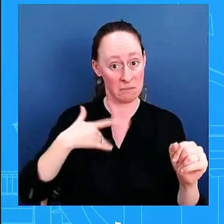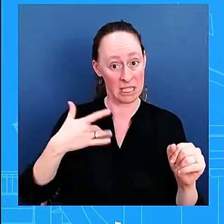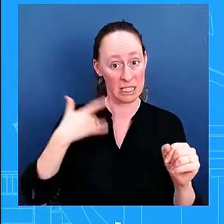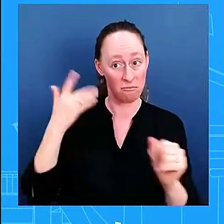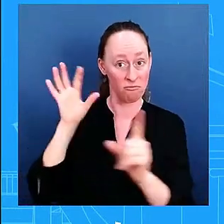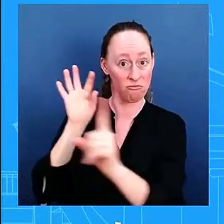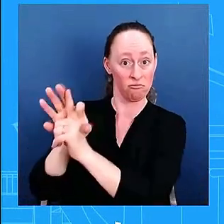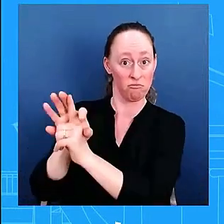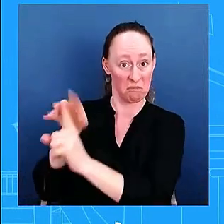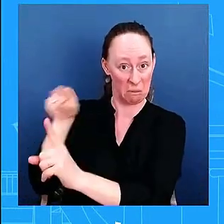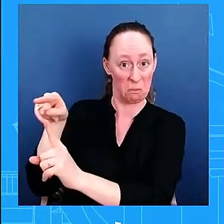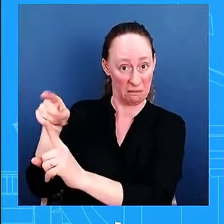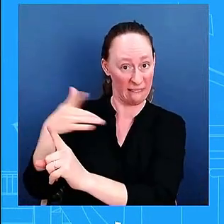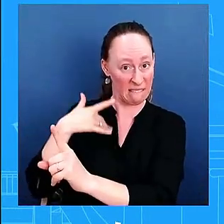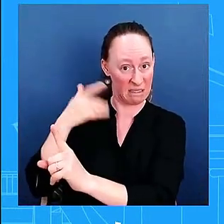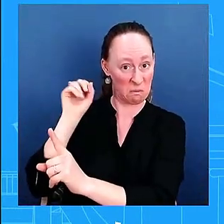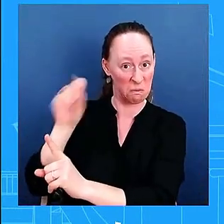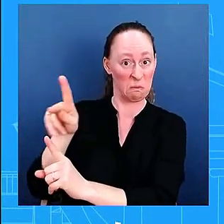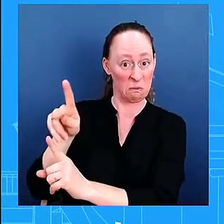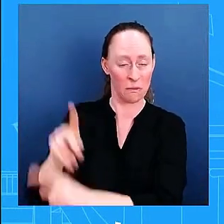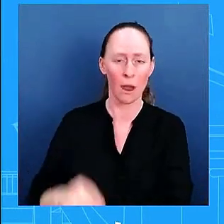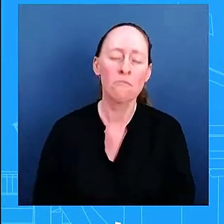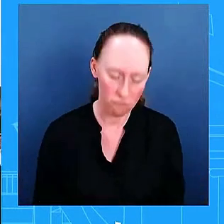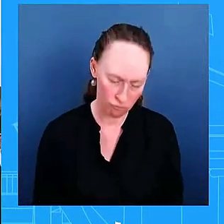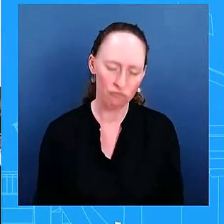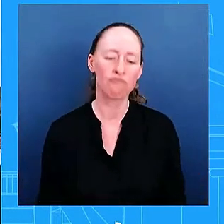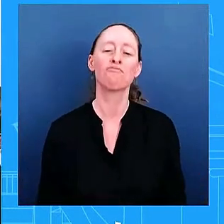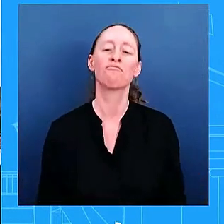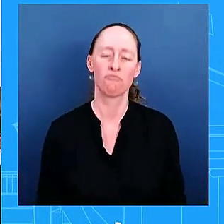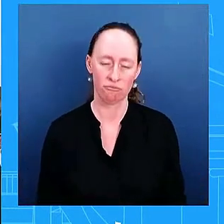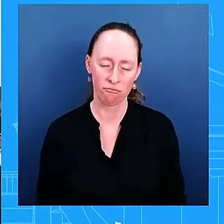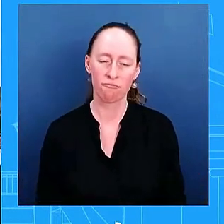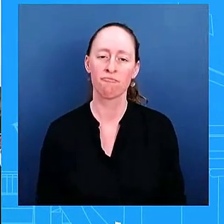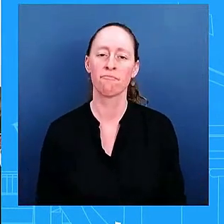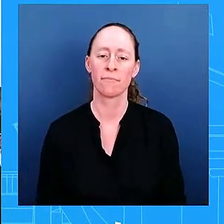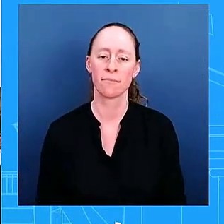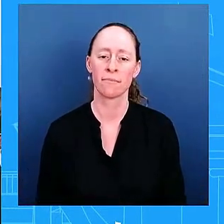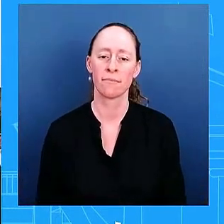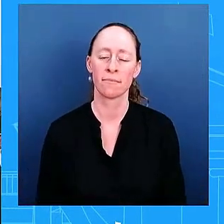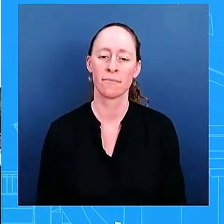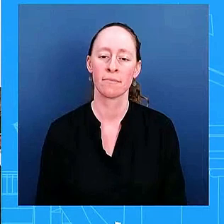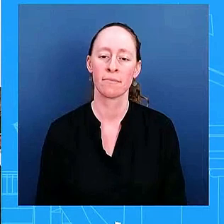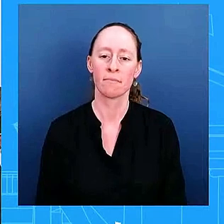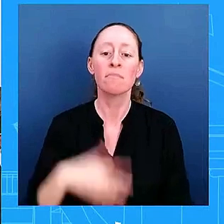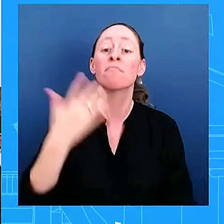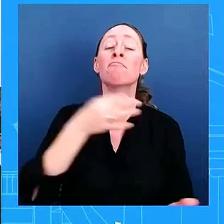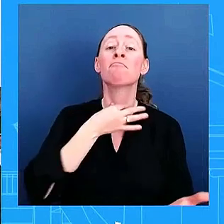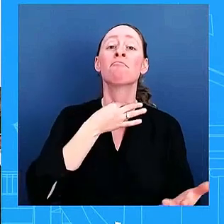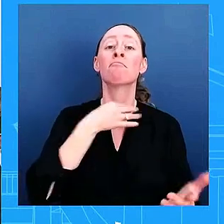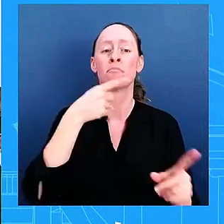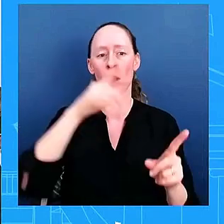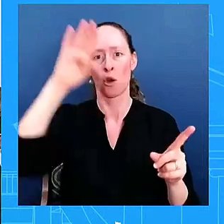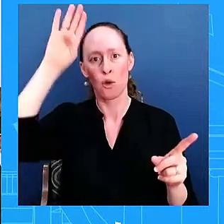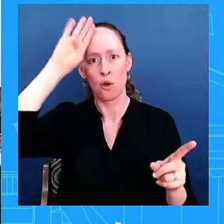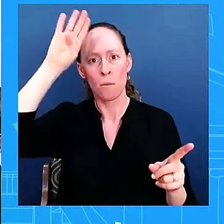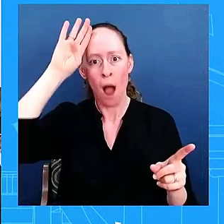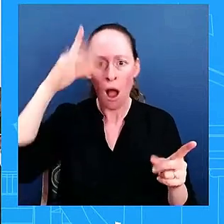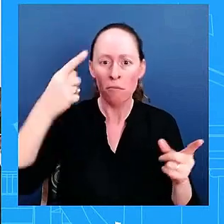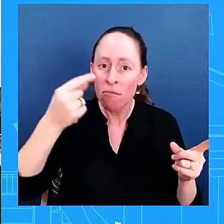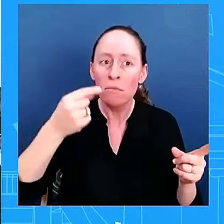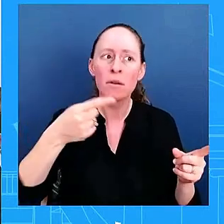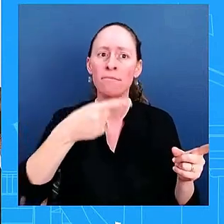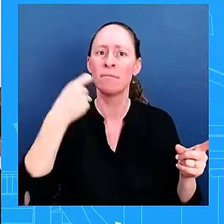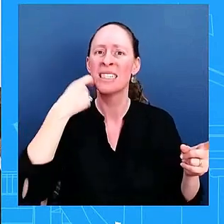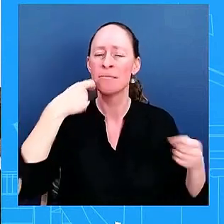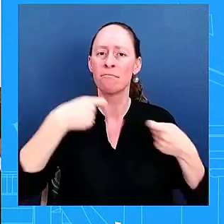um there have been multiple power outages uh in the island in recent days so i was wondering is the white house monitoring this situation